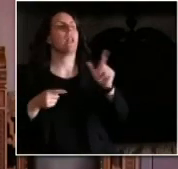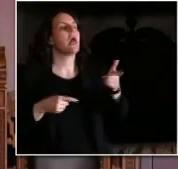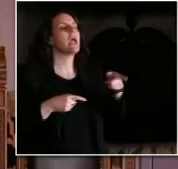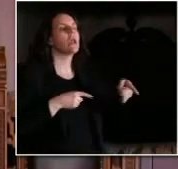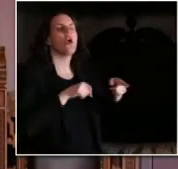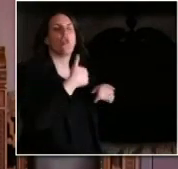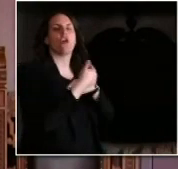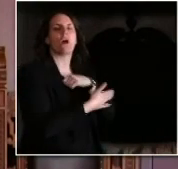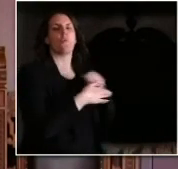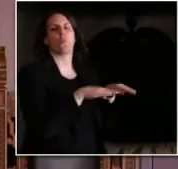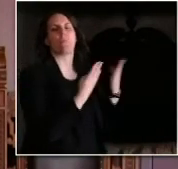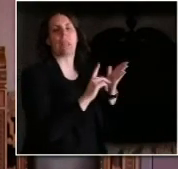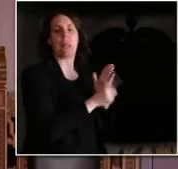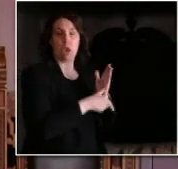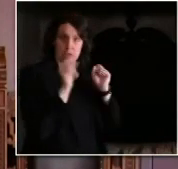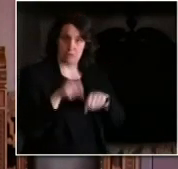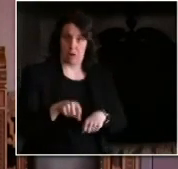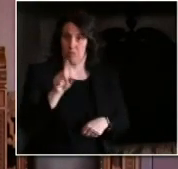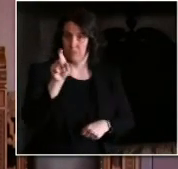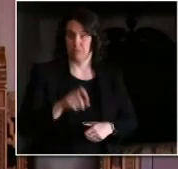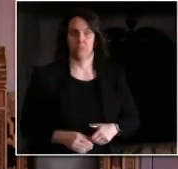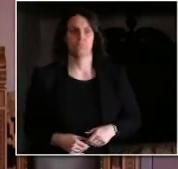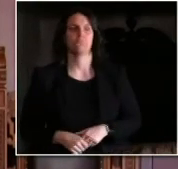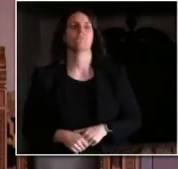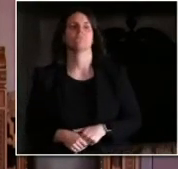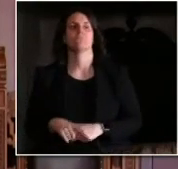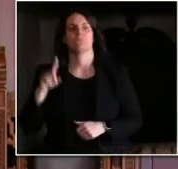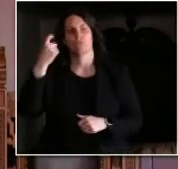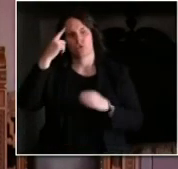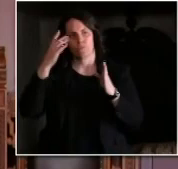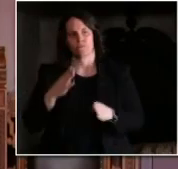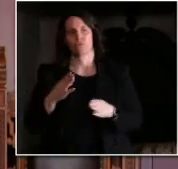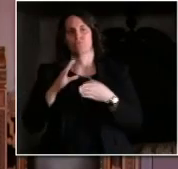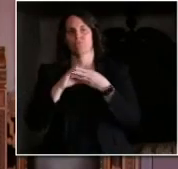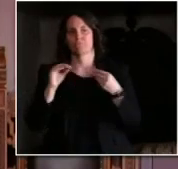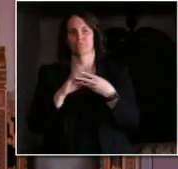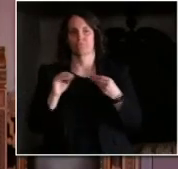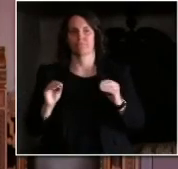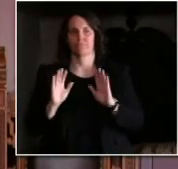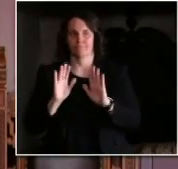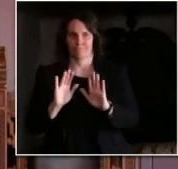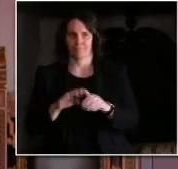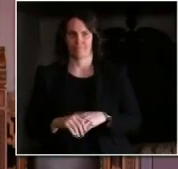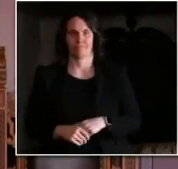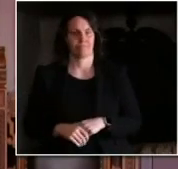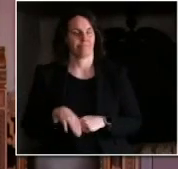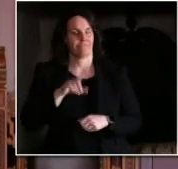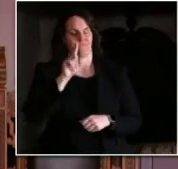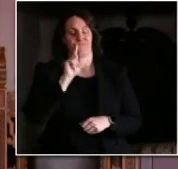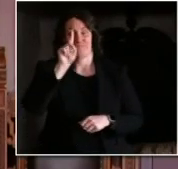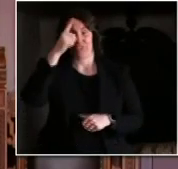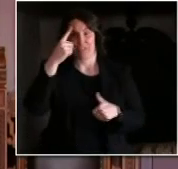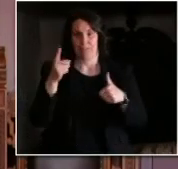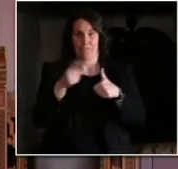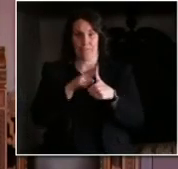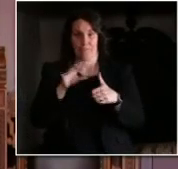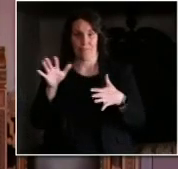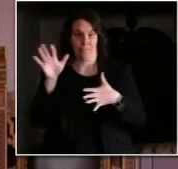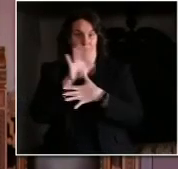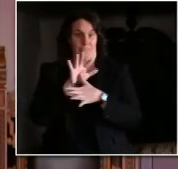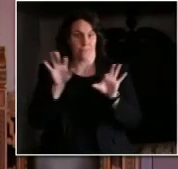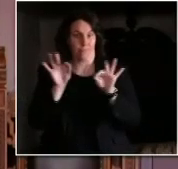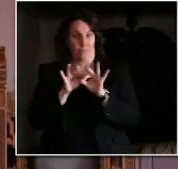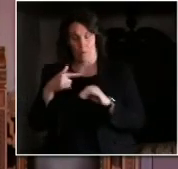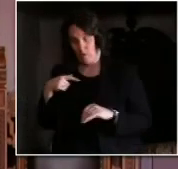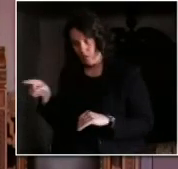the things that I talked about before. We're consistent on testing. We're massive testing. We need to increase the opportunities for people to